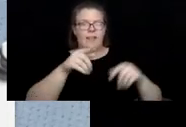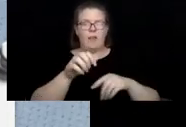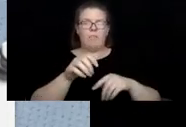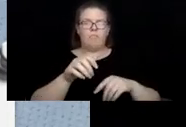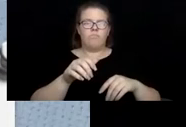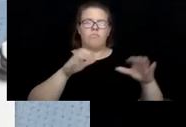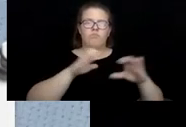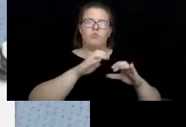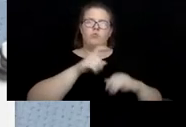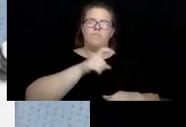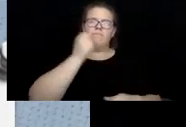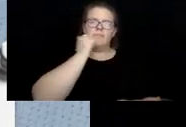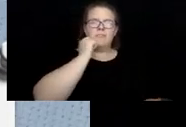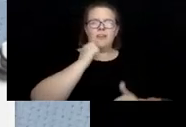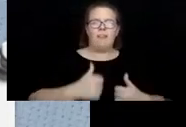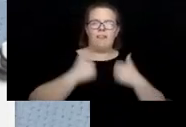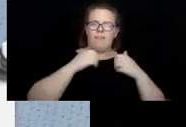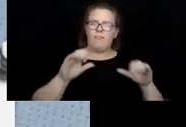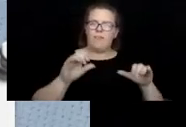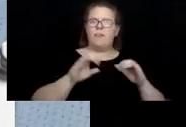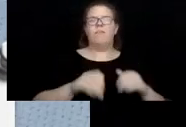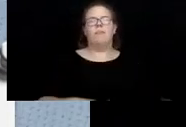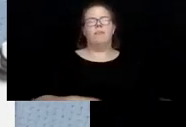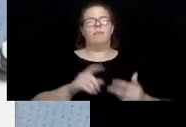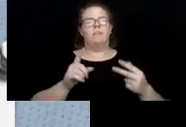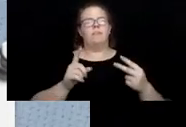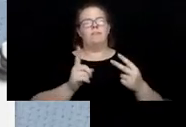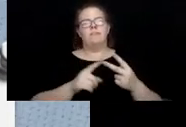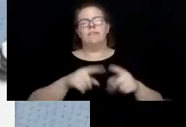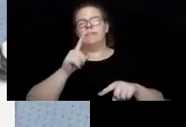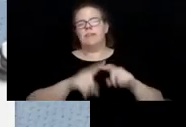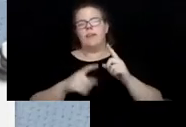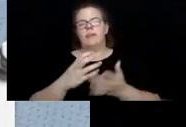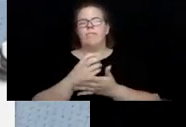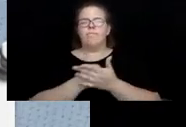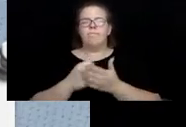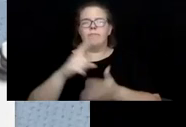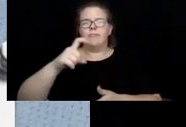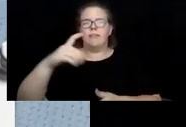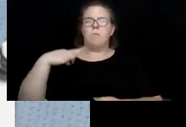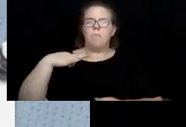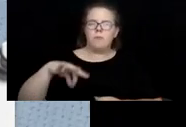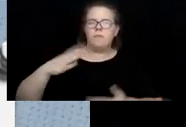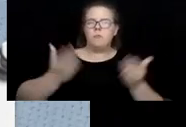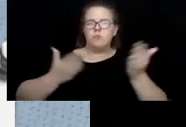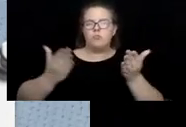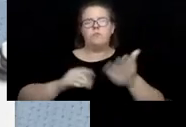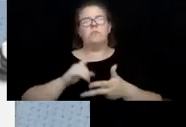essential daily living activities. Unable to obtain needed benefits and services.